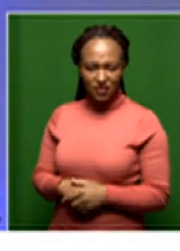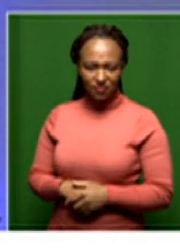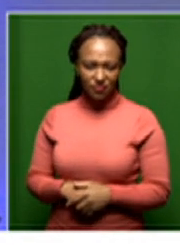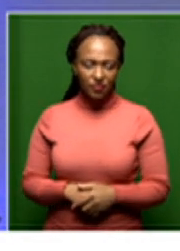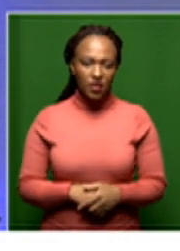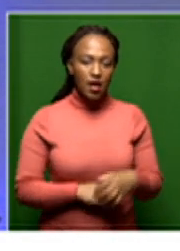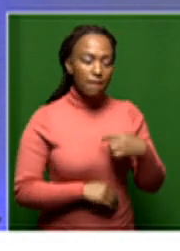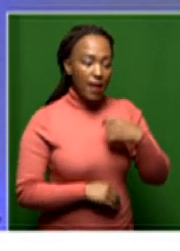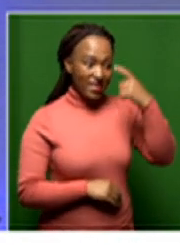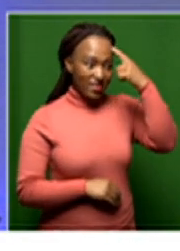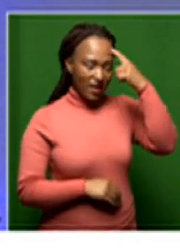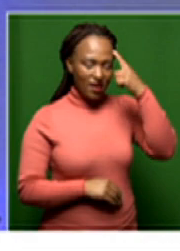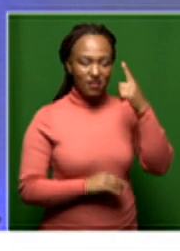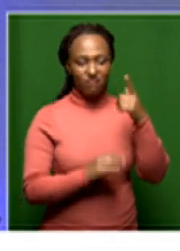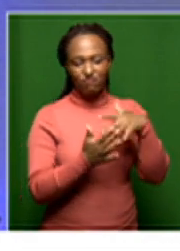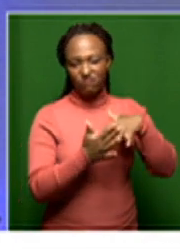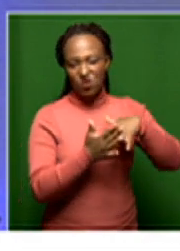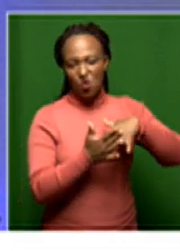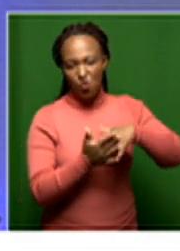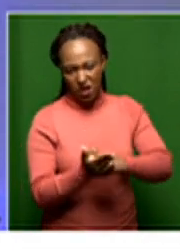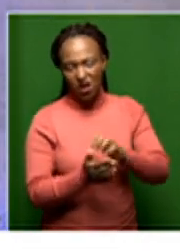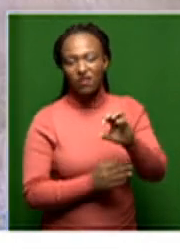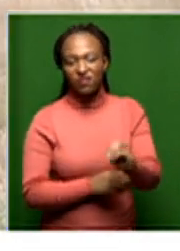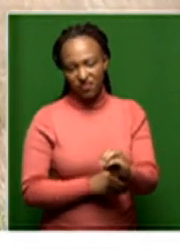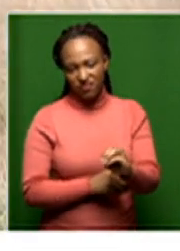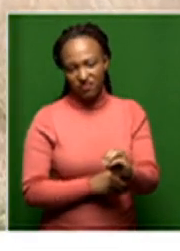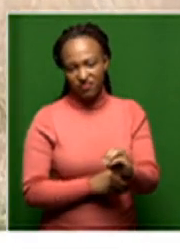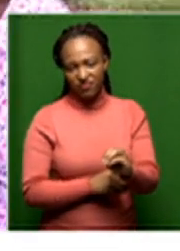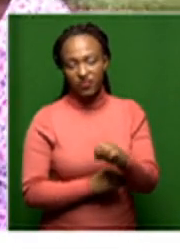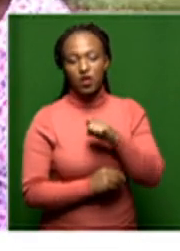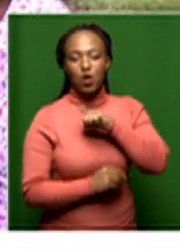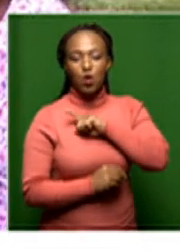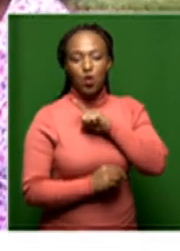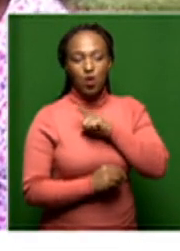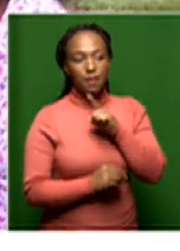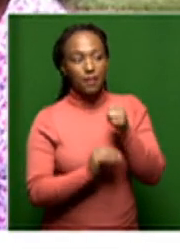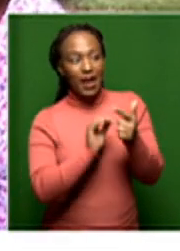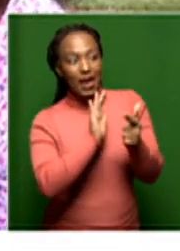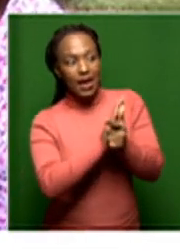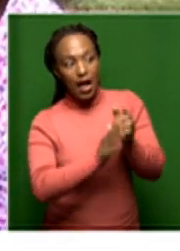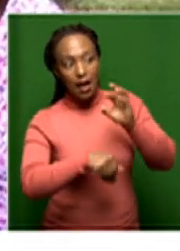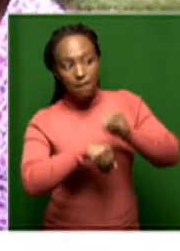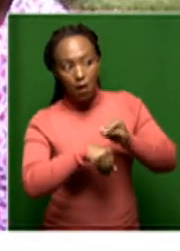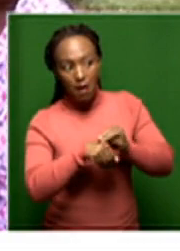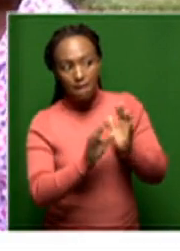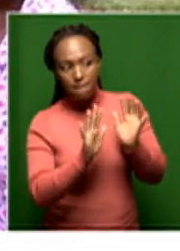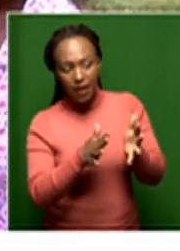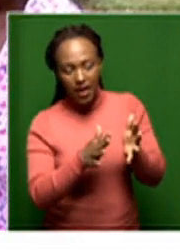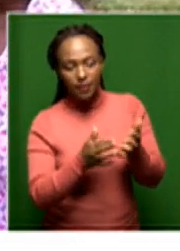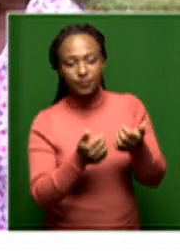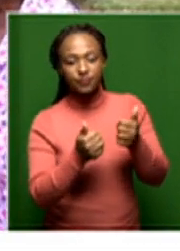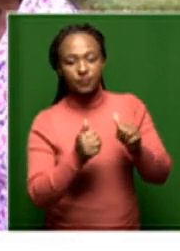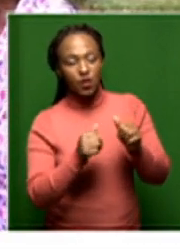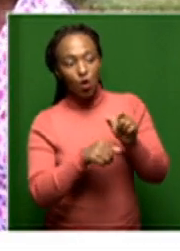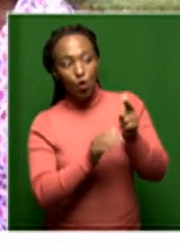very poor. It is very poor advice. But it is not only a legal problem. By rating of